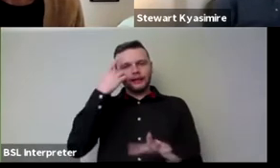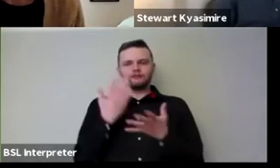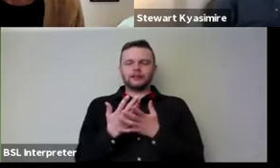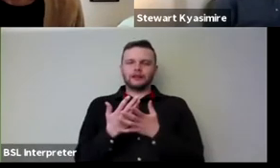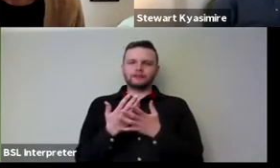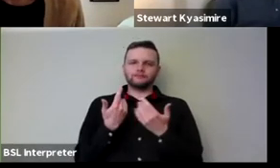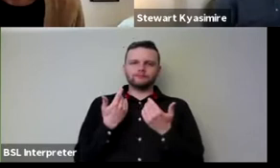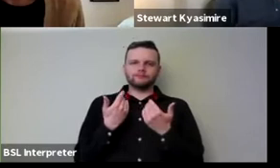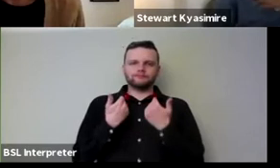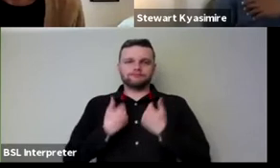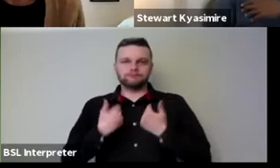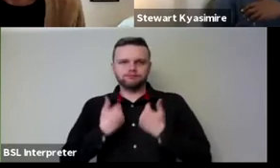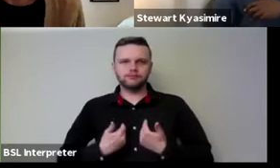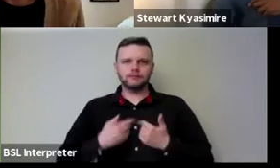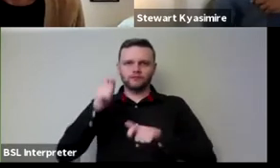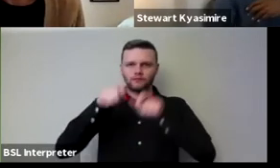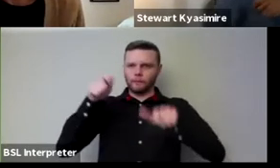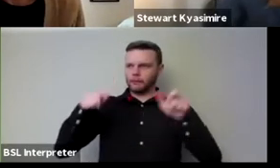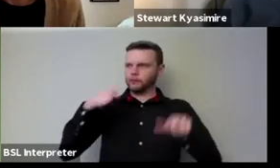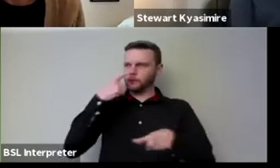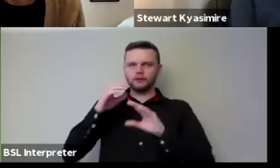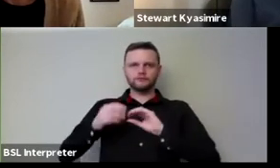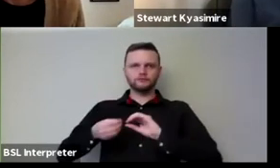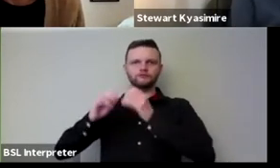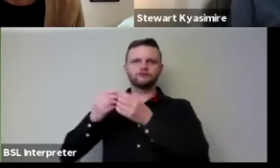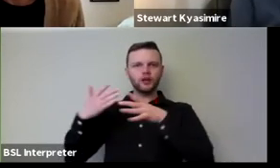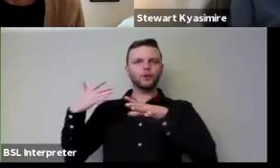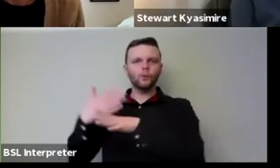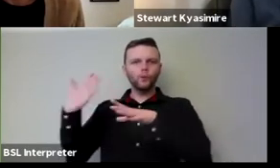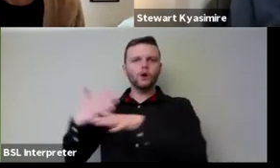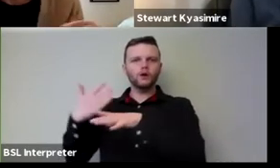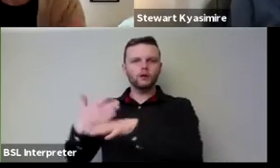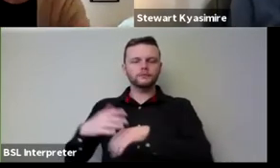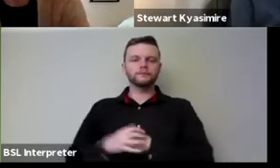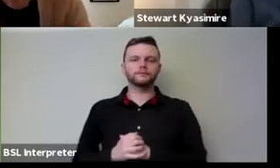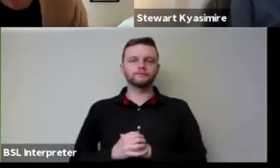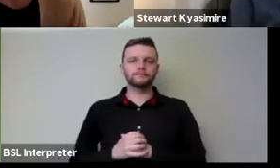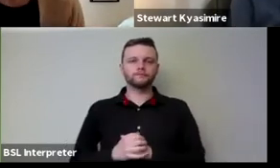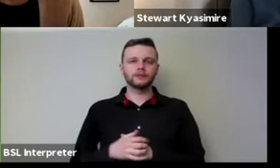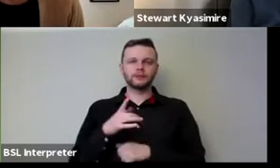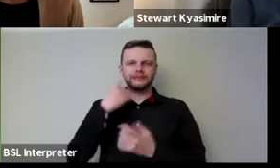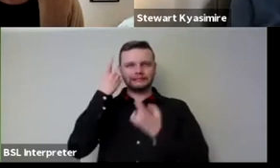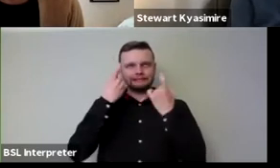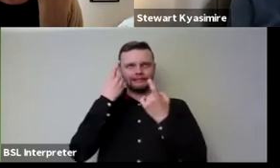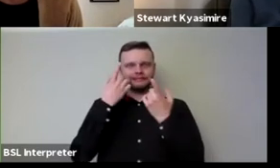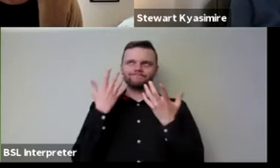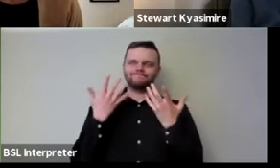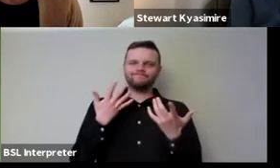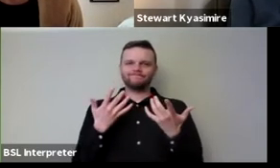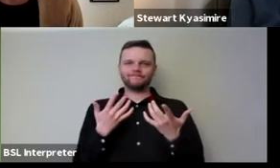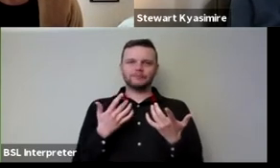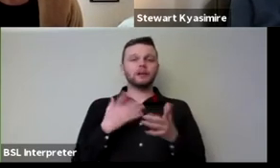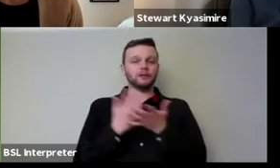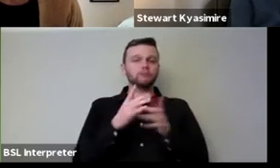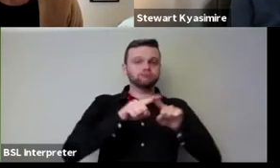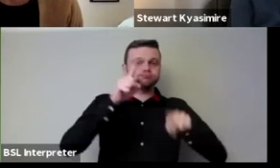afforded to the people that generate work and one of the things that concerns me i think there's a bit it's very variable